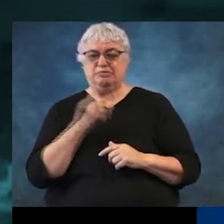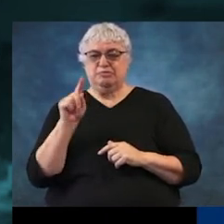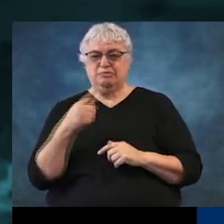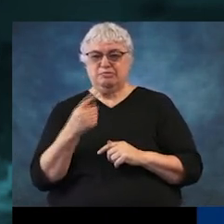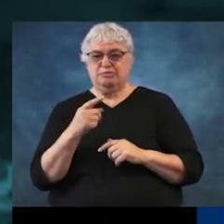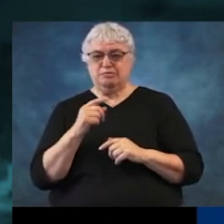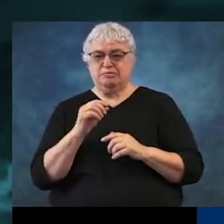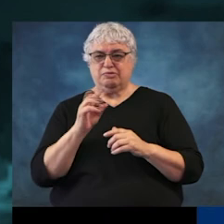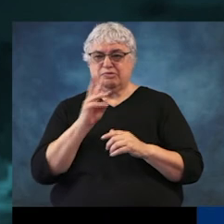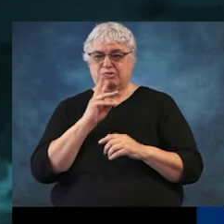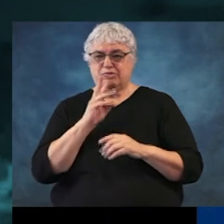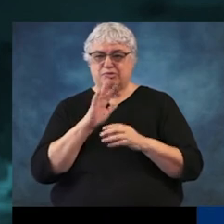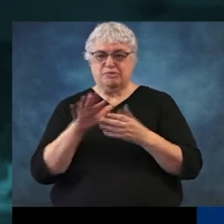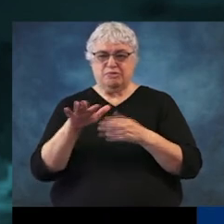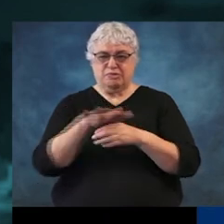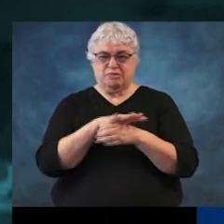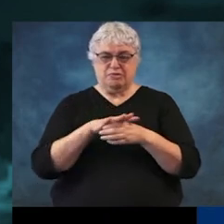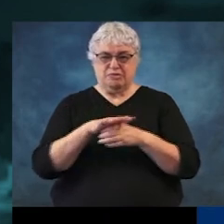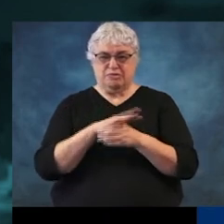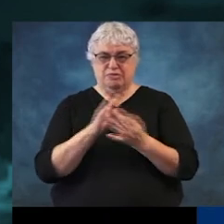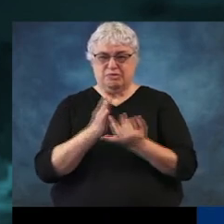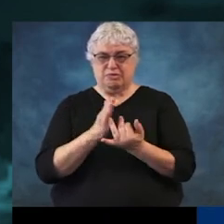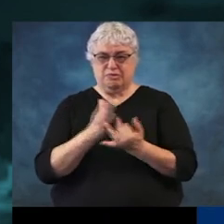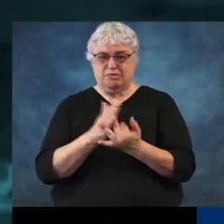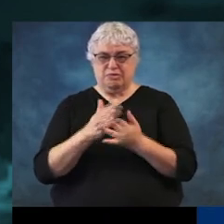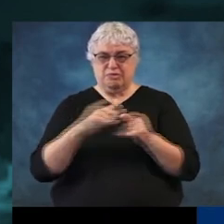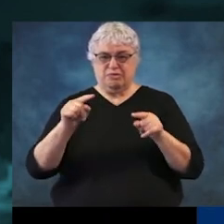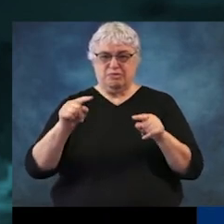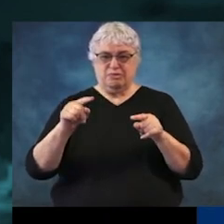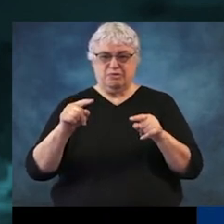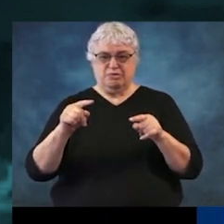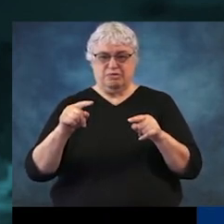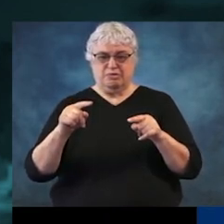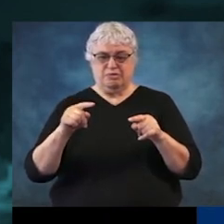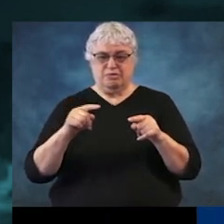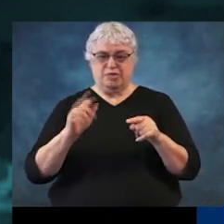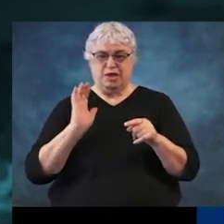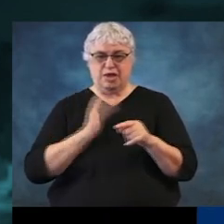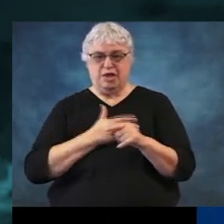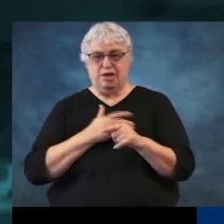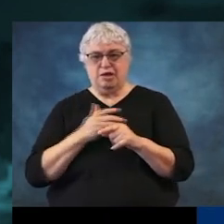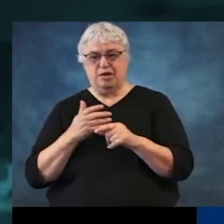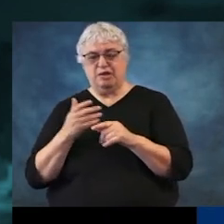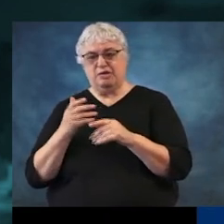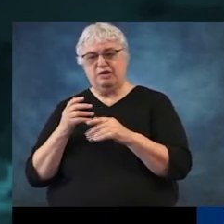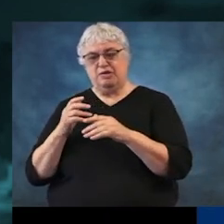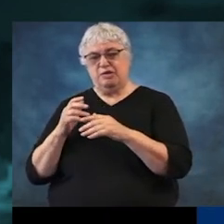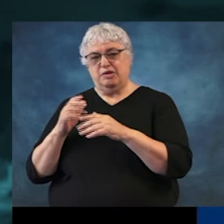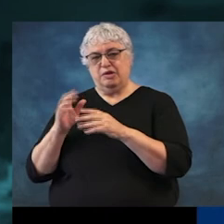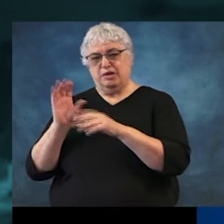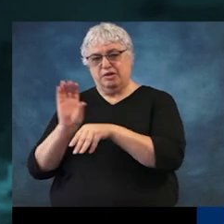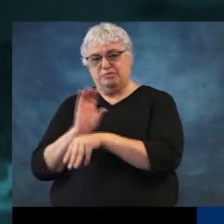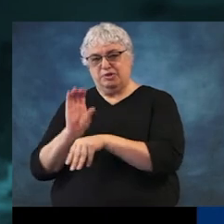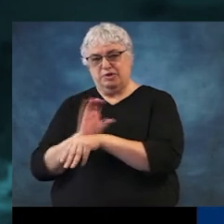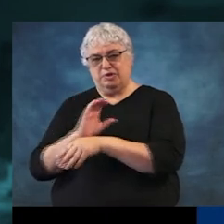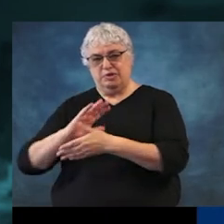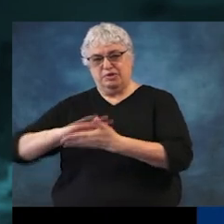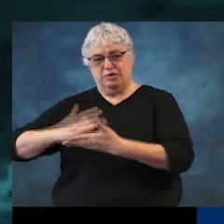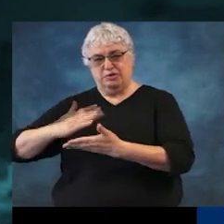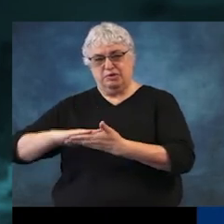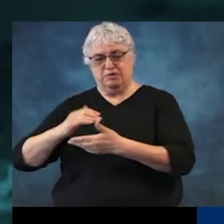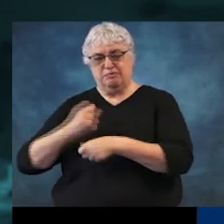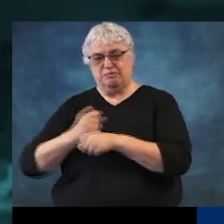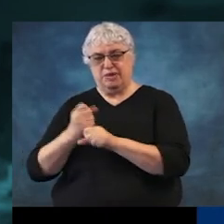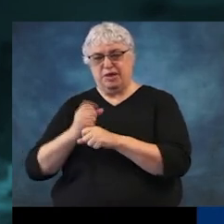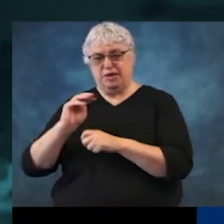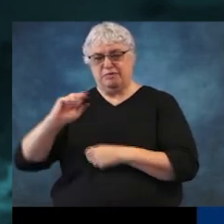simply take that water surface elevation between these gauges and we run it through one of our hydrologic models and we create a